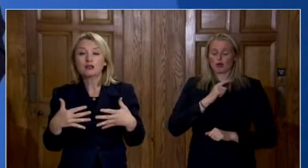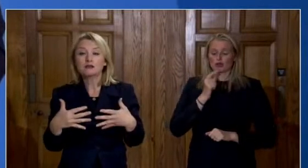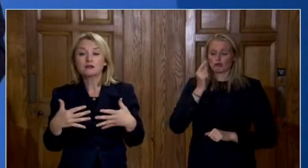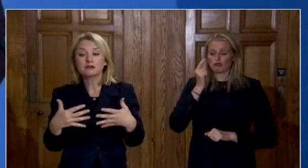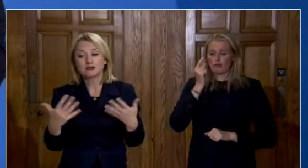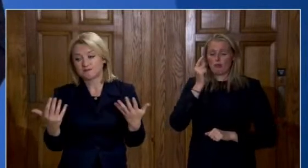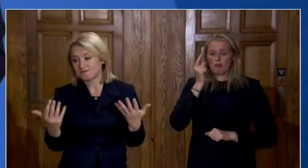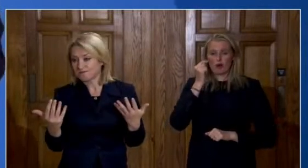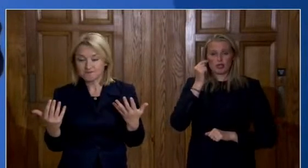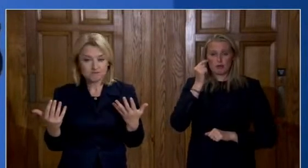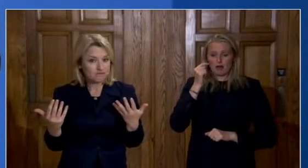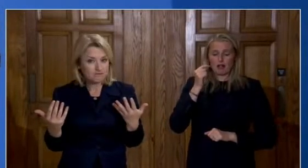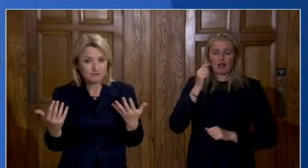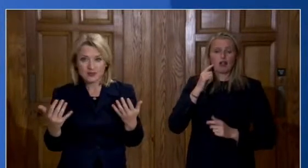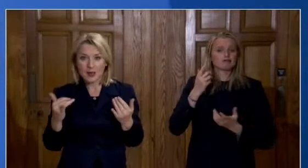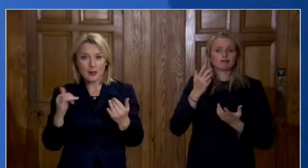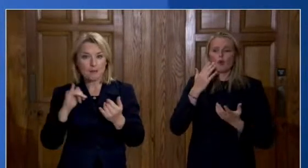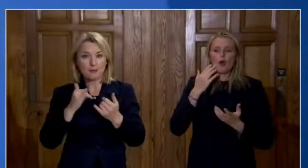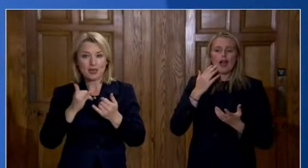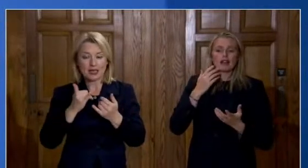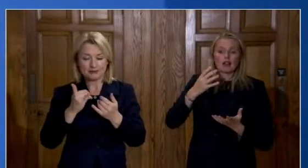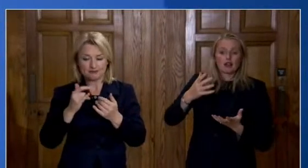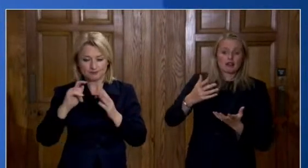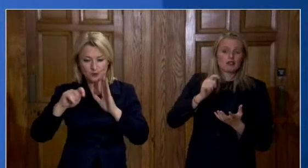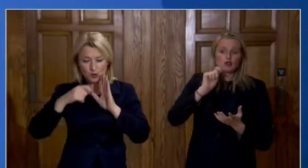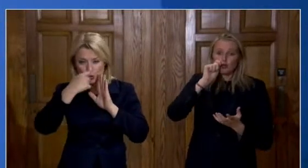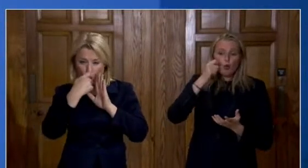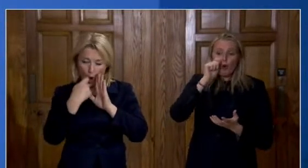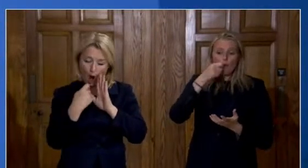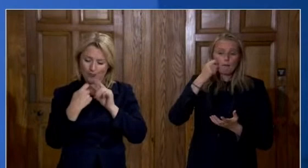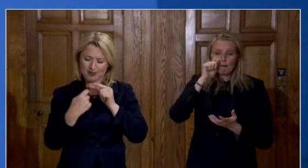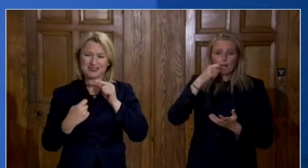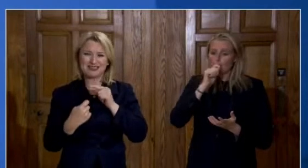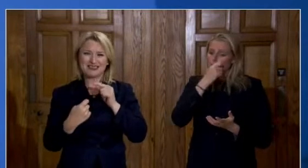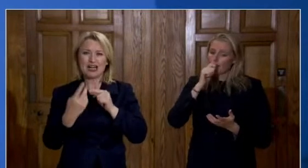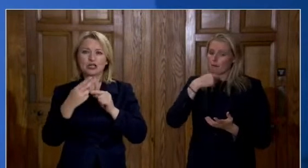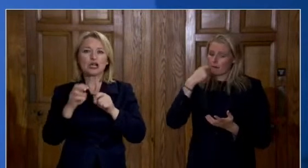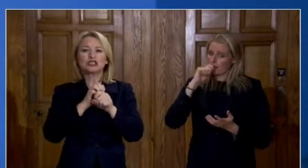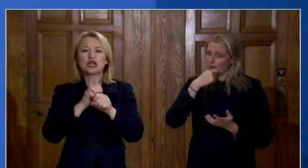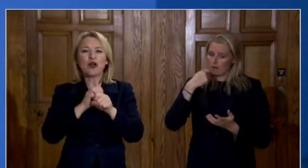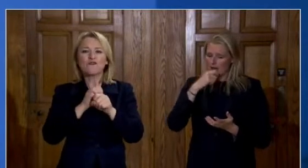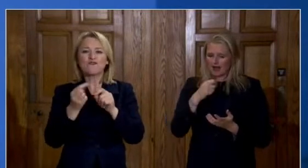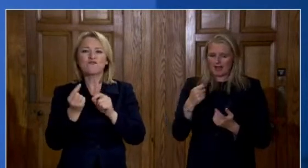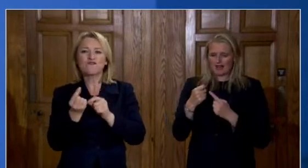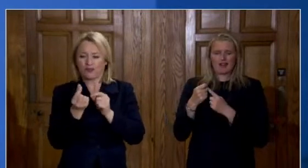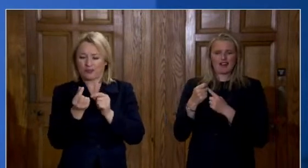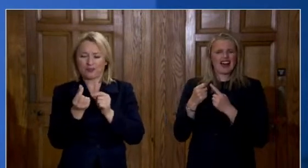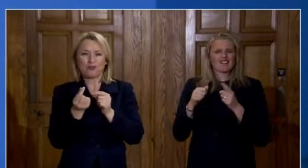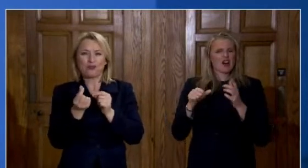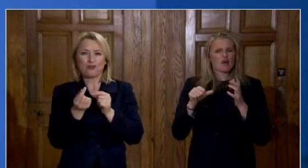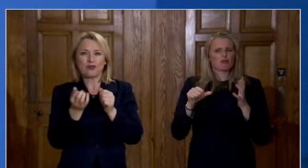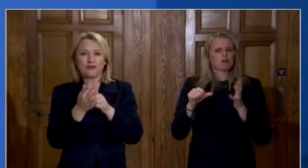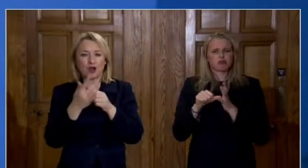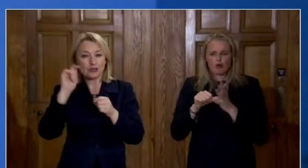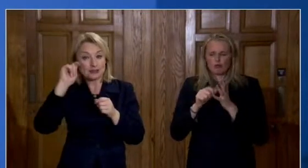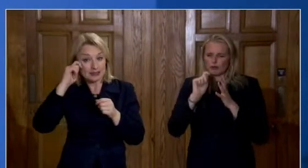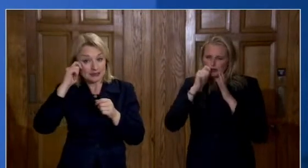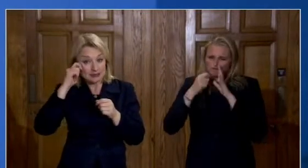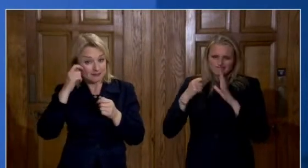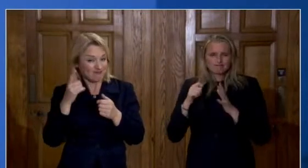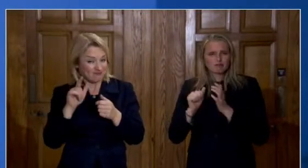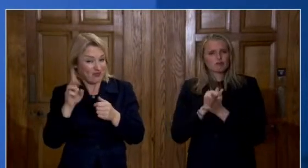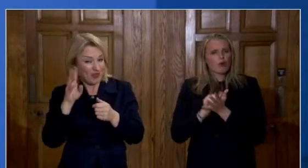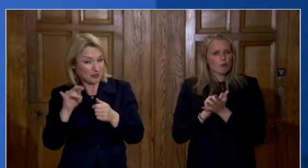problem with the collection of the sample the swab which can sometimes be difficult or on occasions because